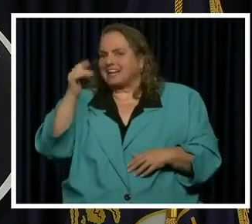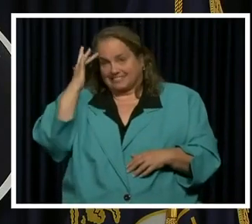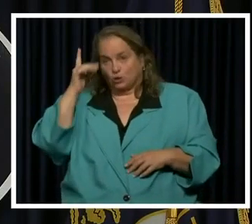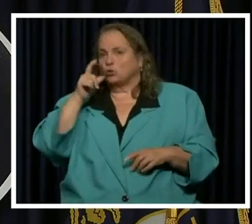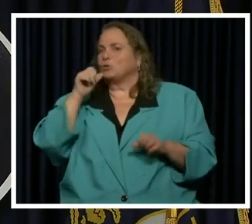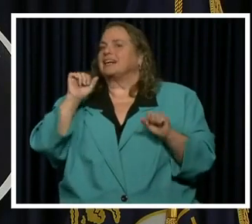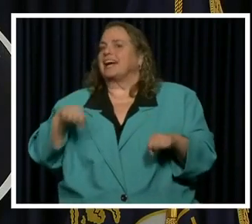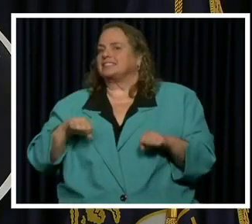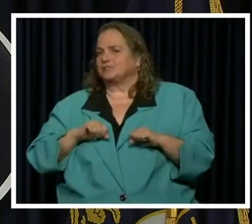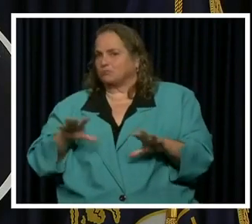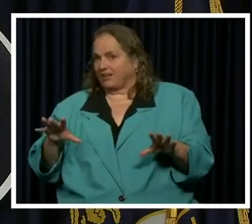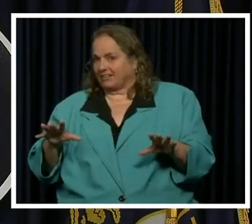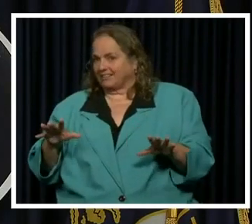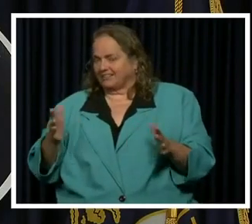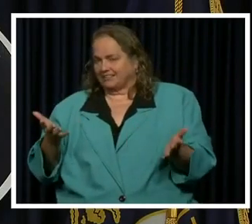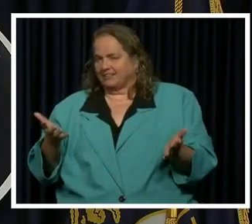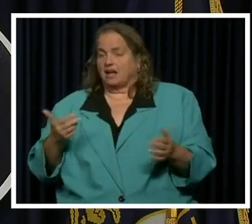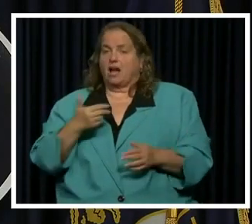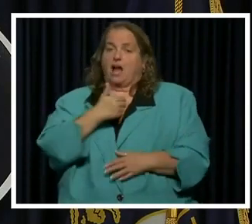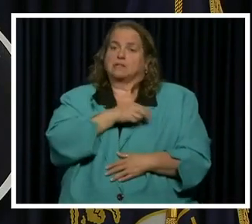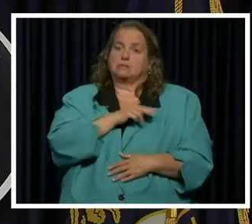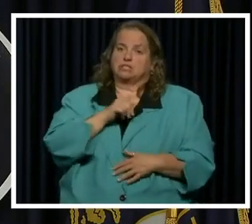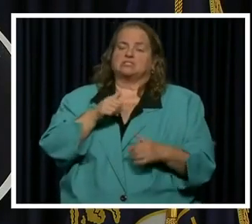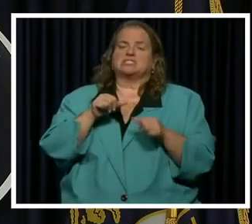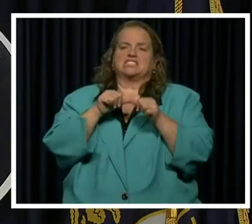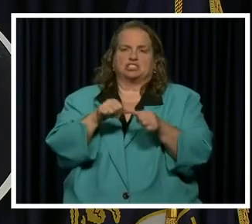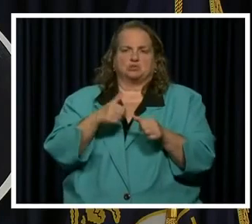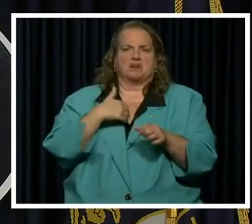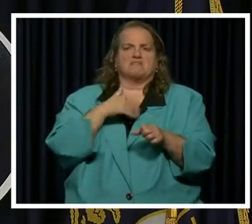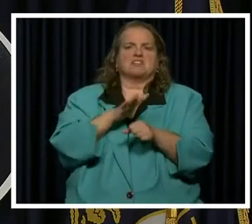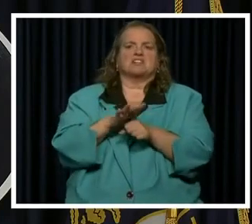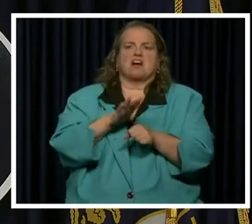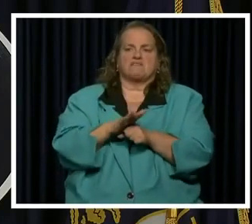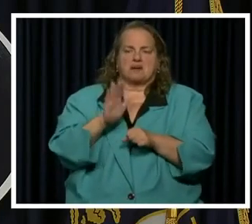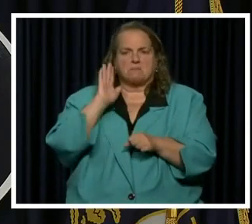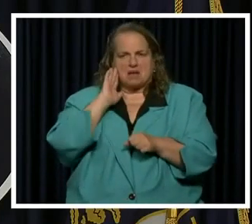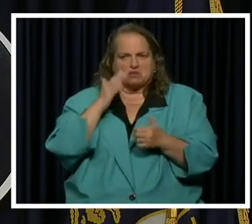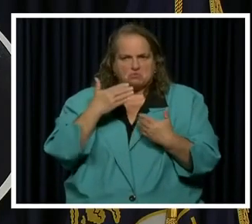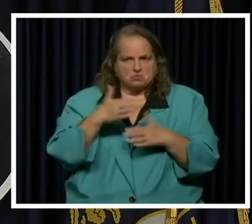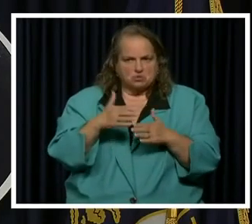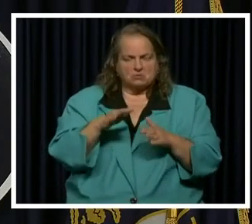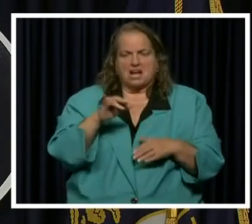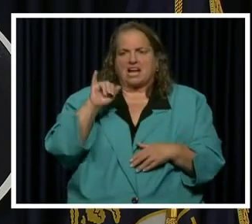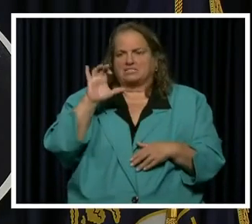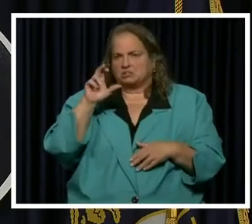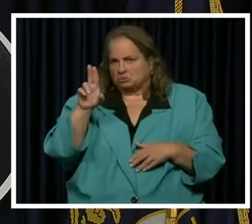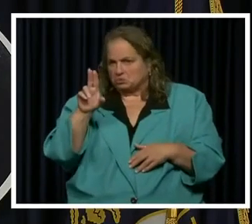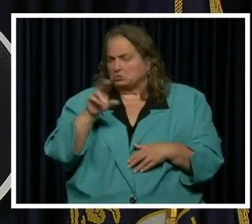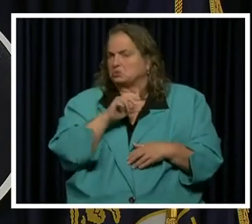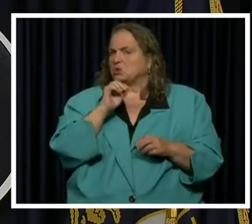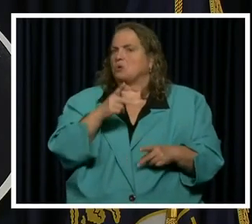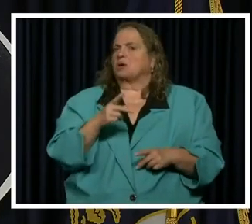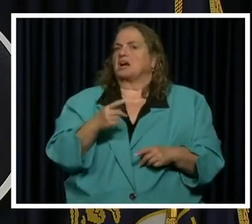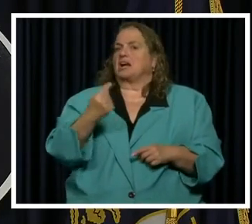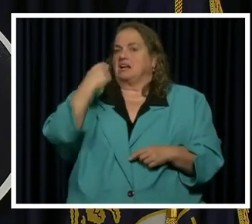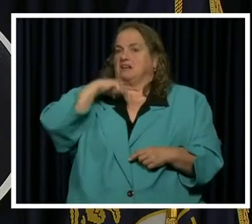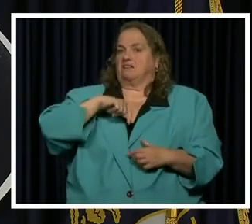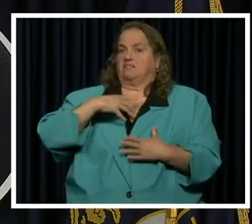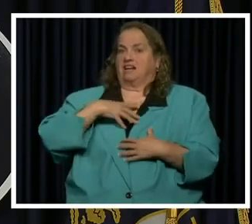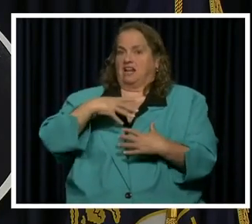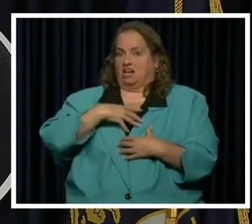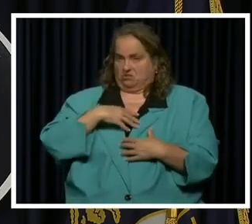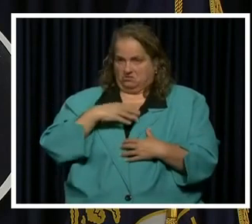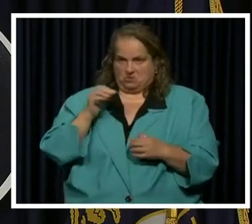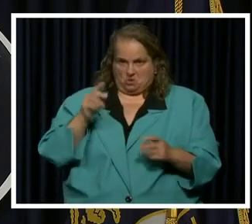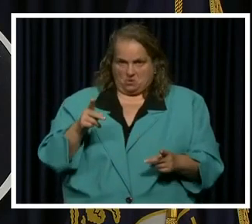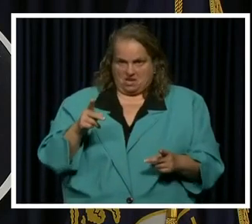hospitals continue to have sufficient room in beds in ICUs and in ventilators. That's something that we